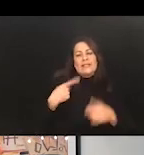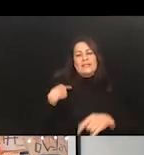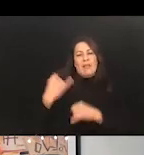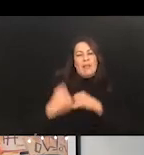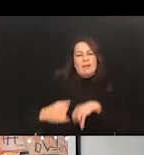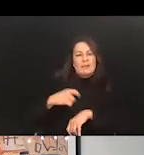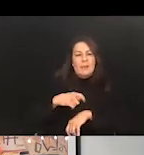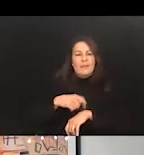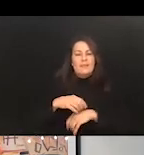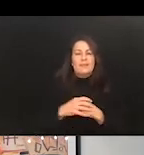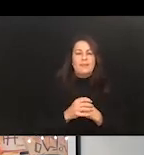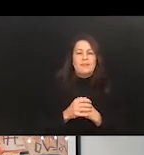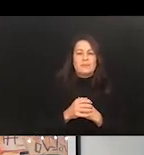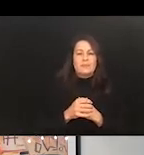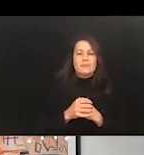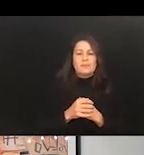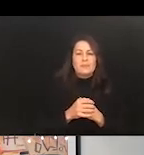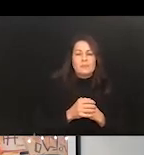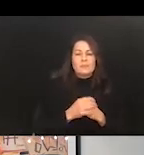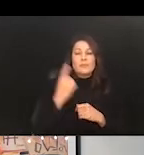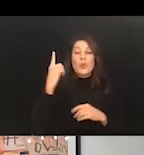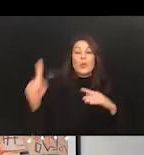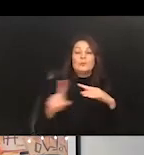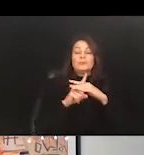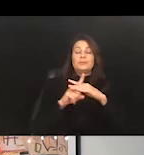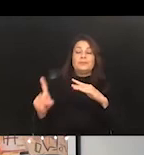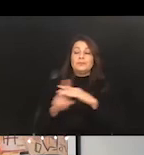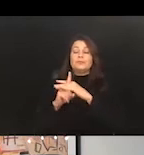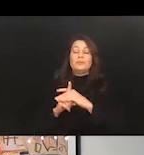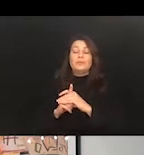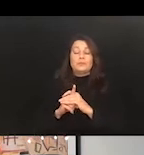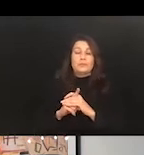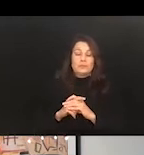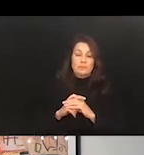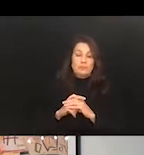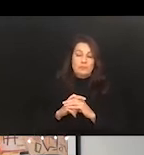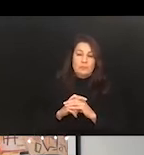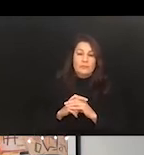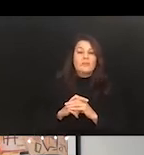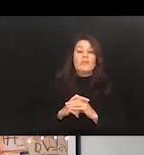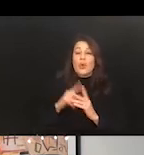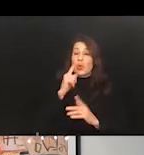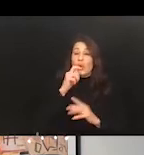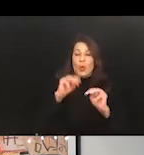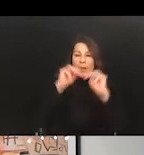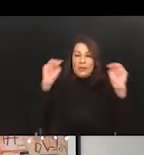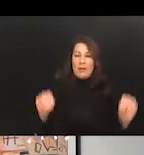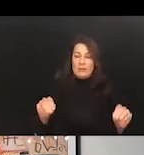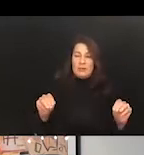One of the companies that came up a bunch, and it's not surprising because they're big is McDonald's. So